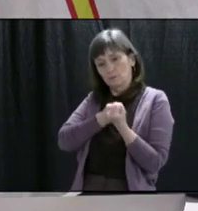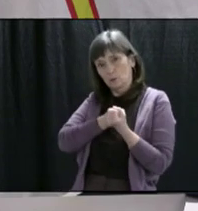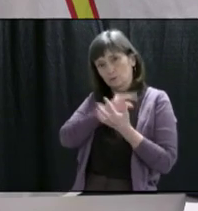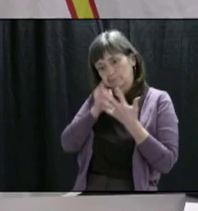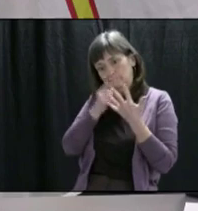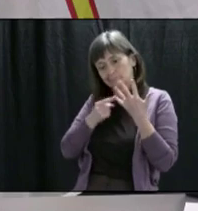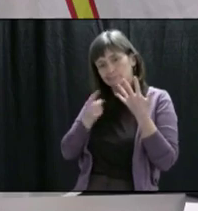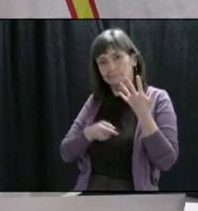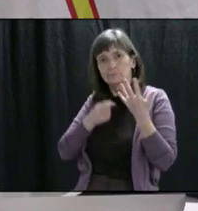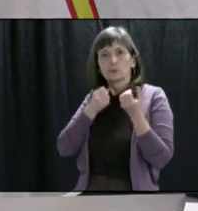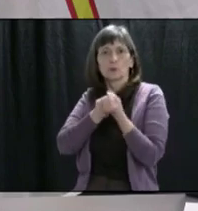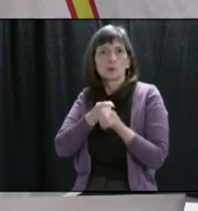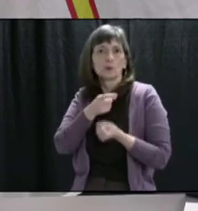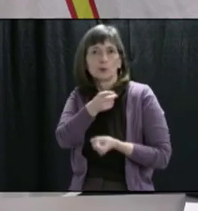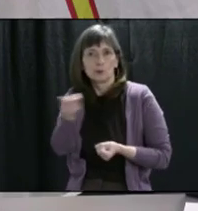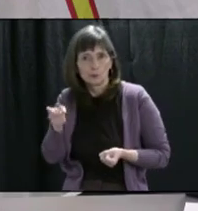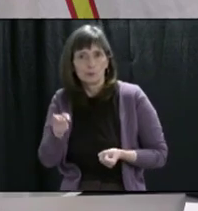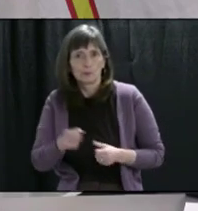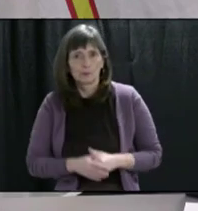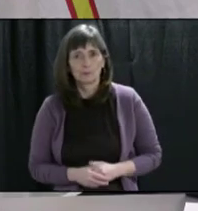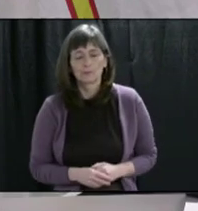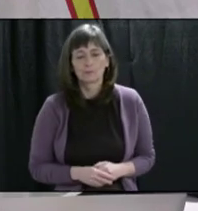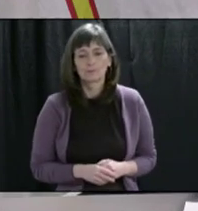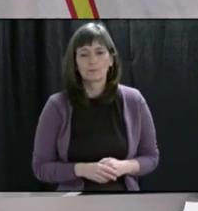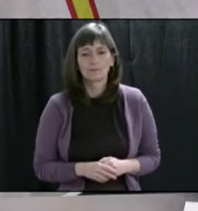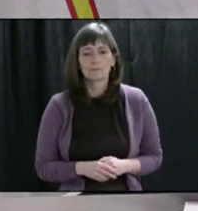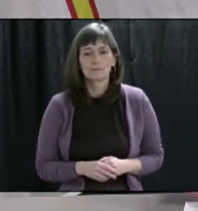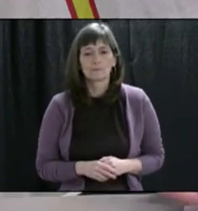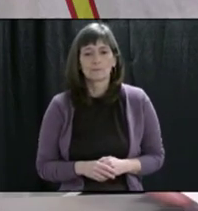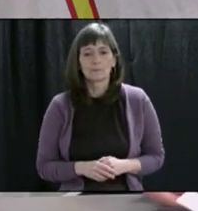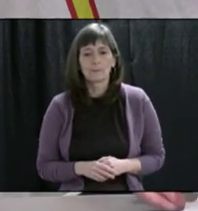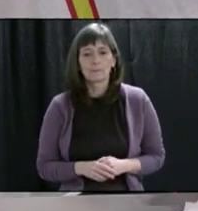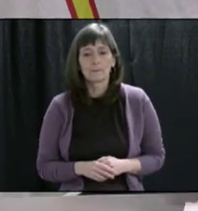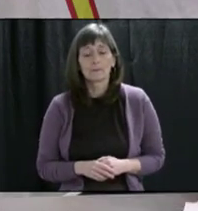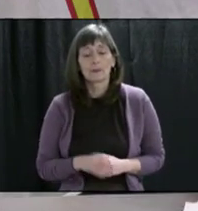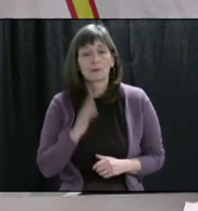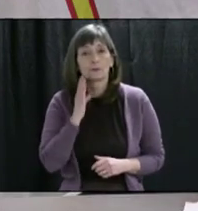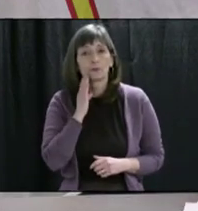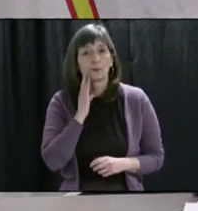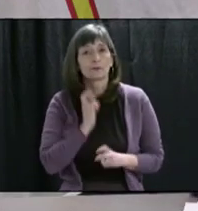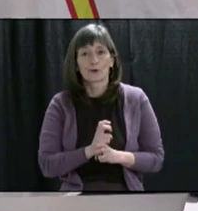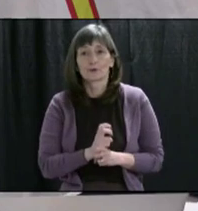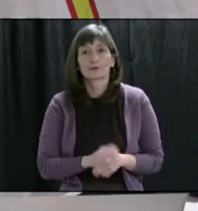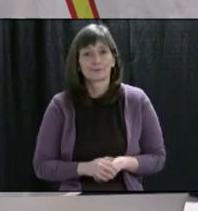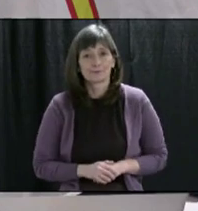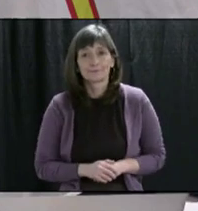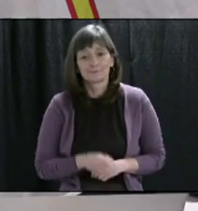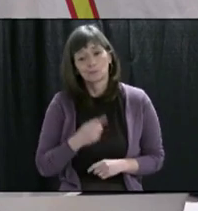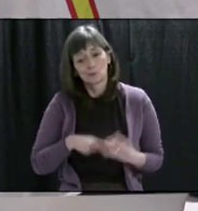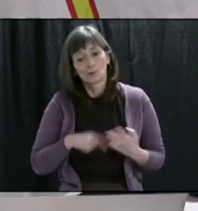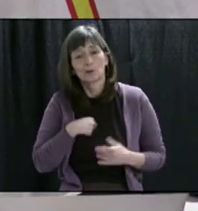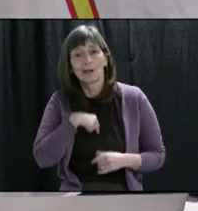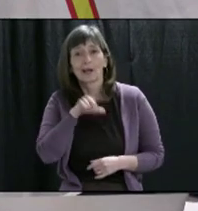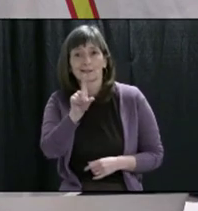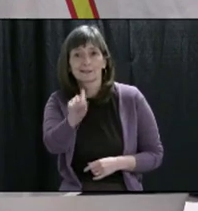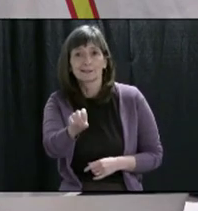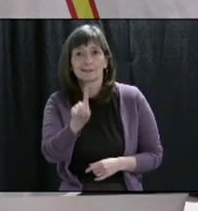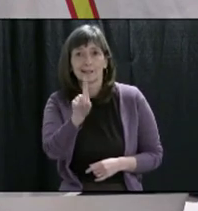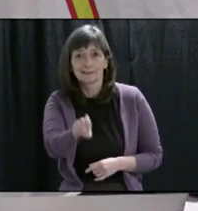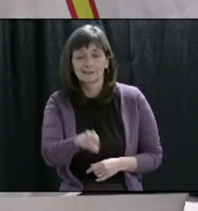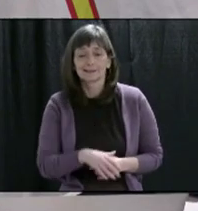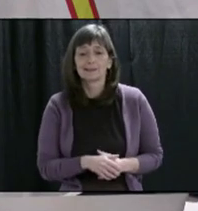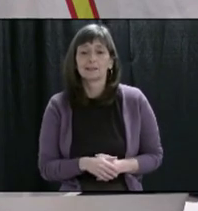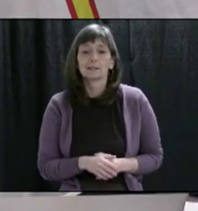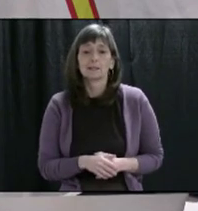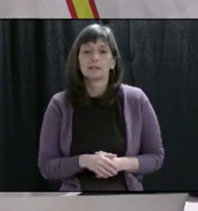during this health care crisis. We know it's a tough time. There's a couple of areas that